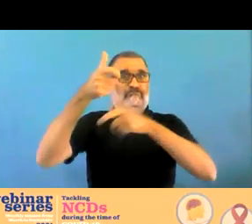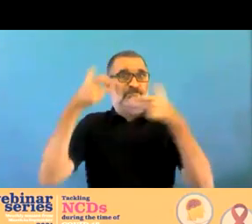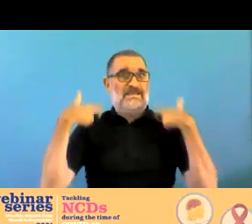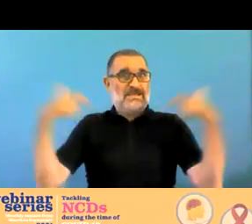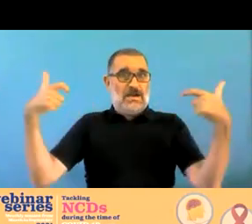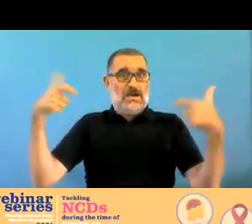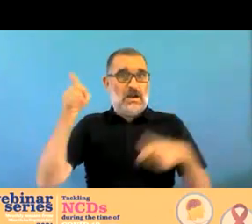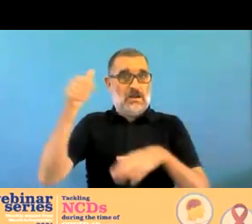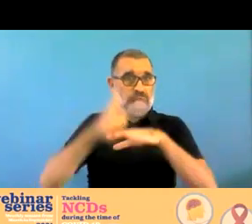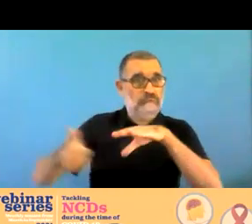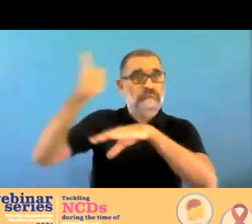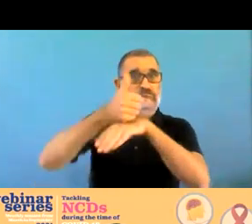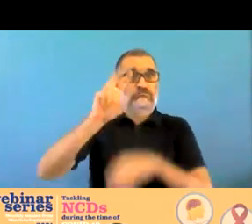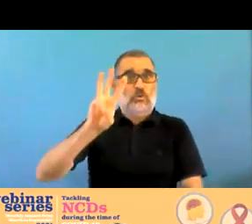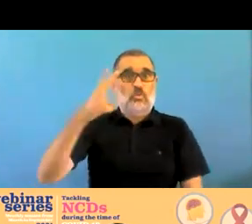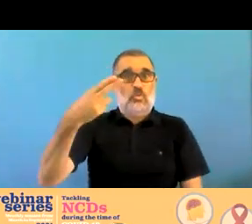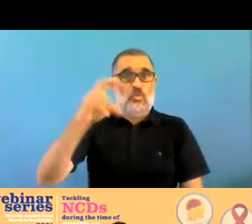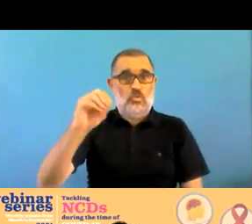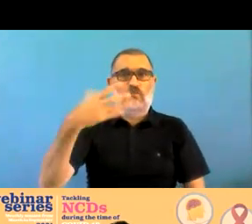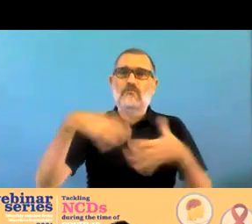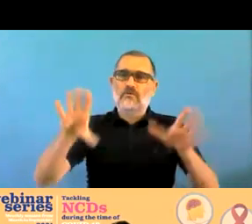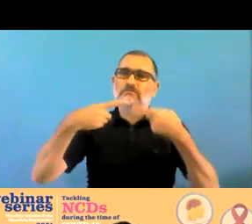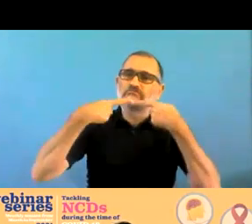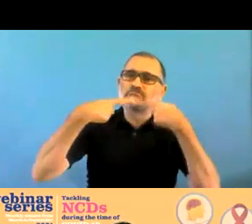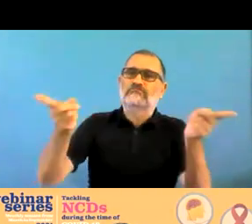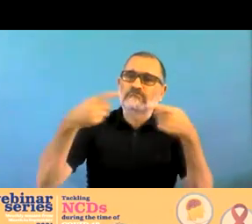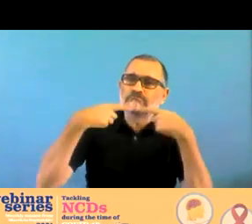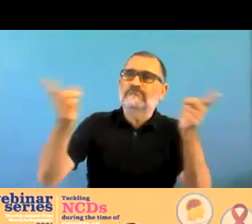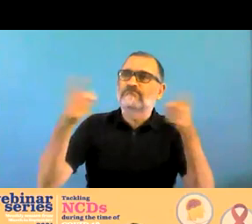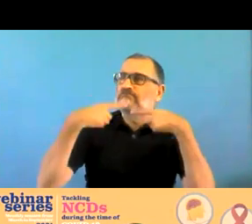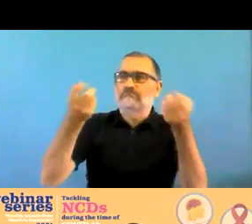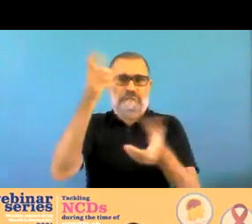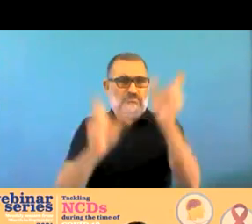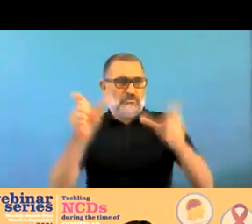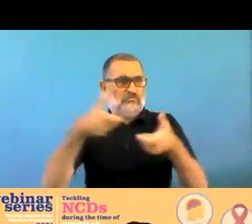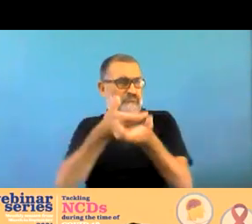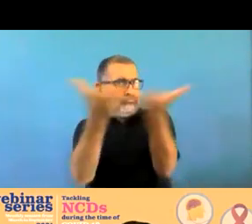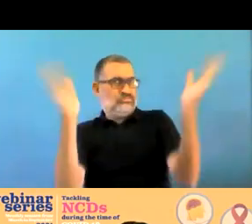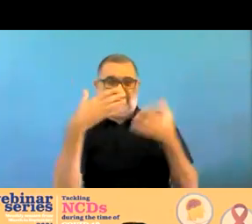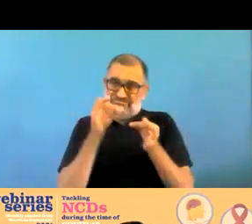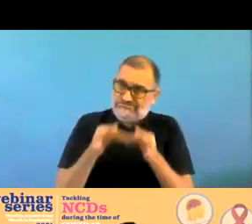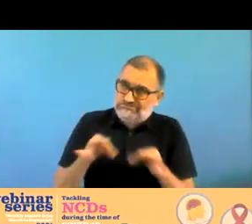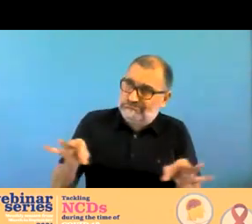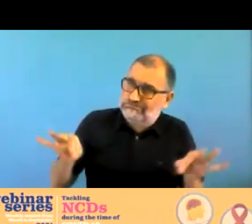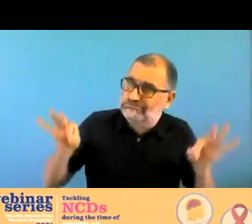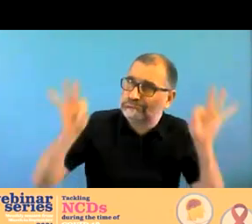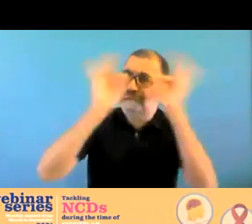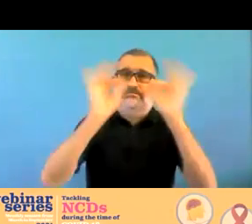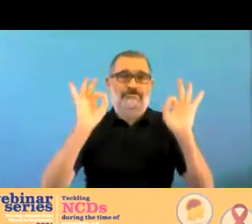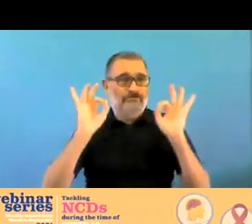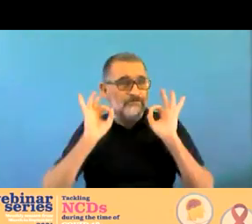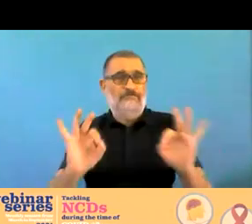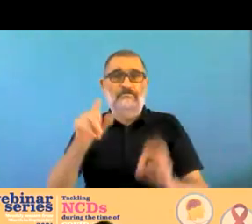that mental health and psychosocial support be a part of the cova 19 response plans and